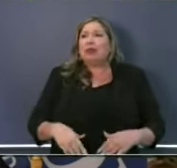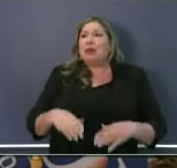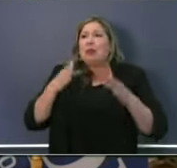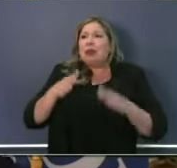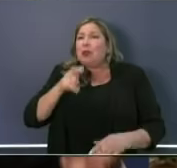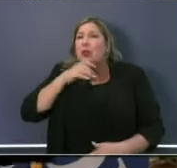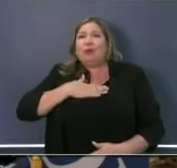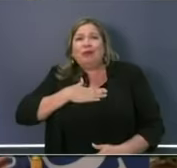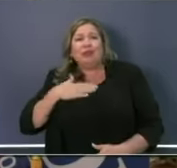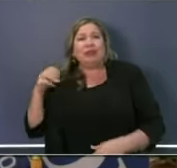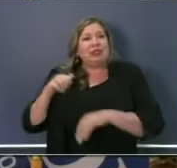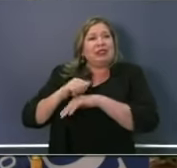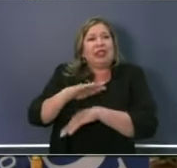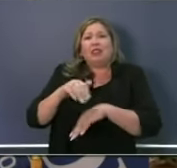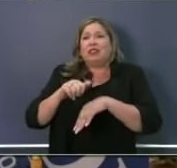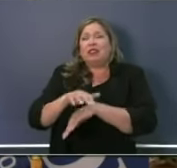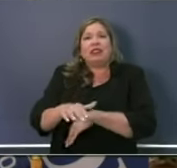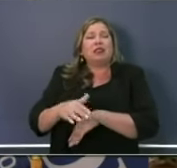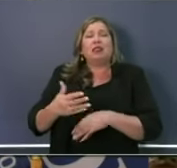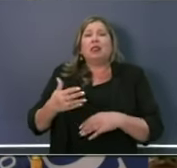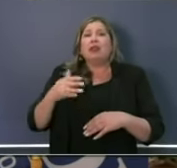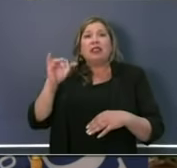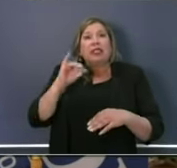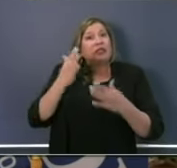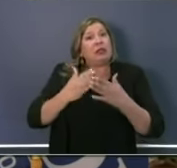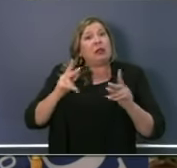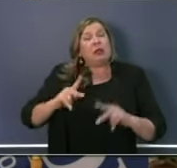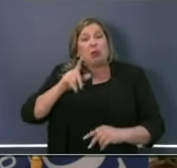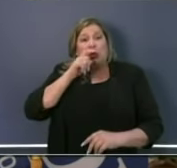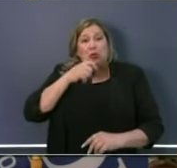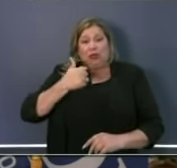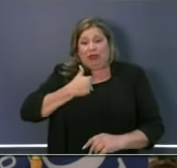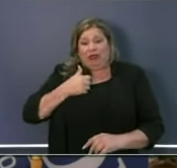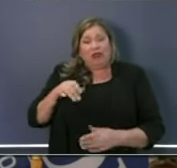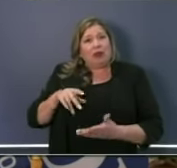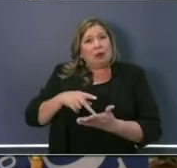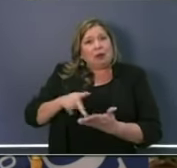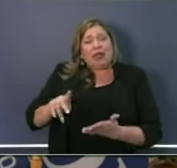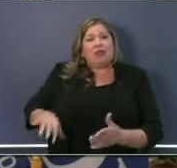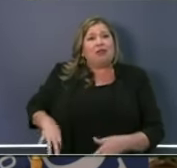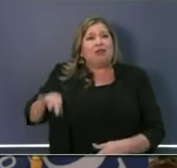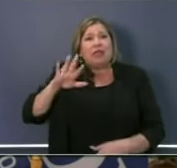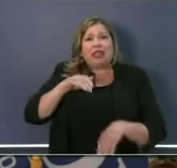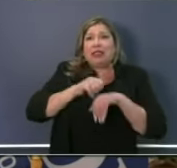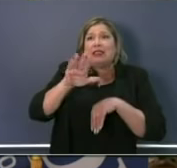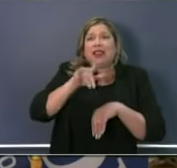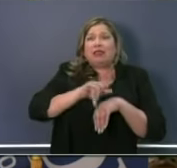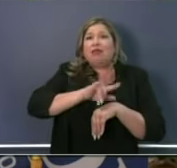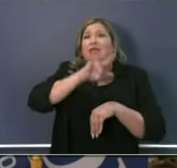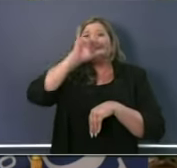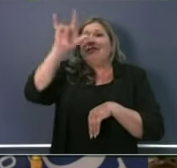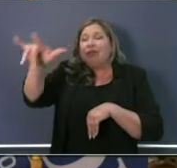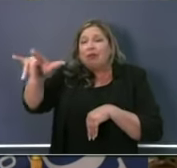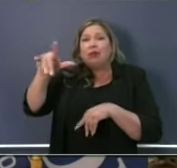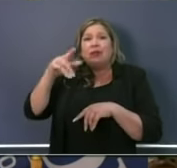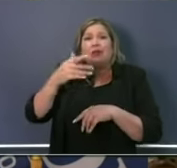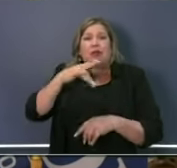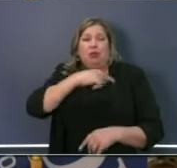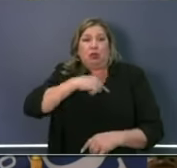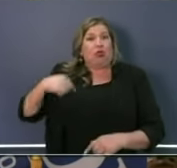that are literally sending planes to China on their own dime and bringing back resources and support